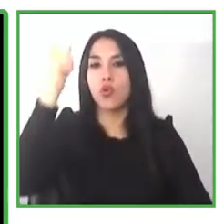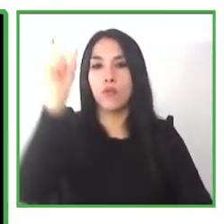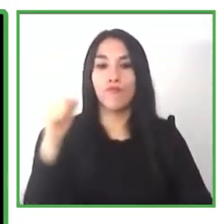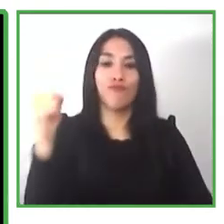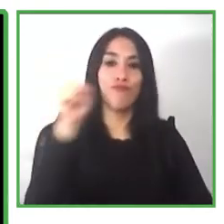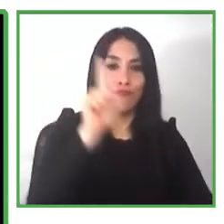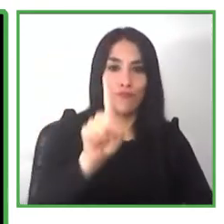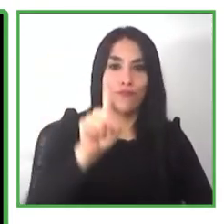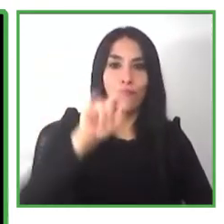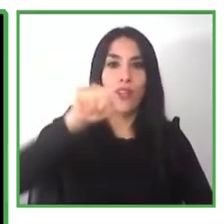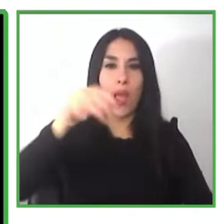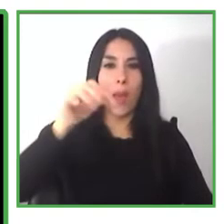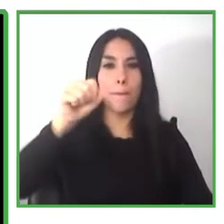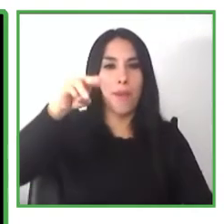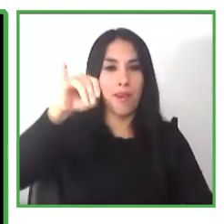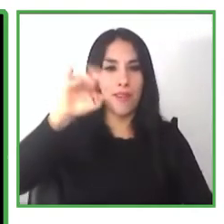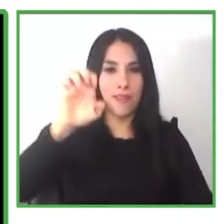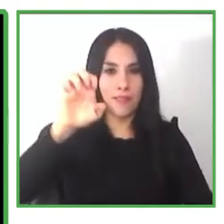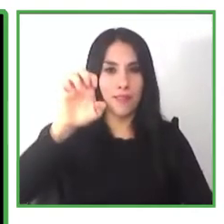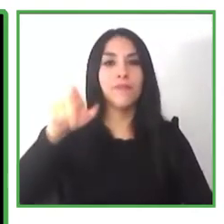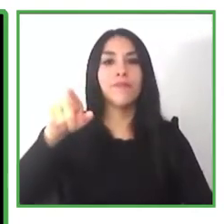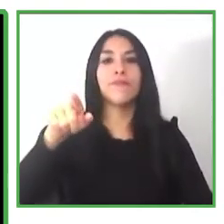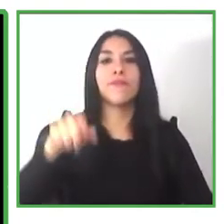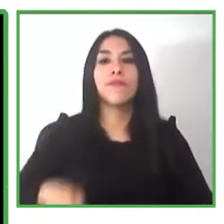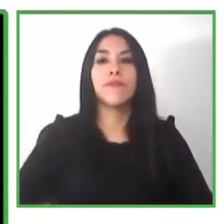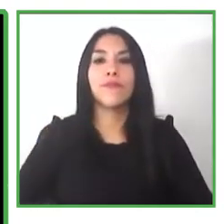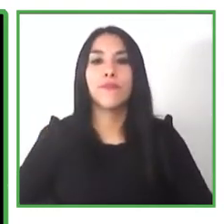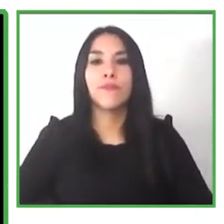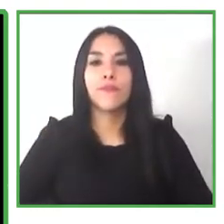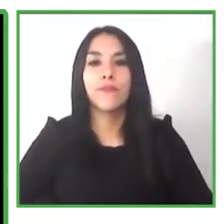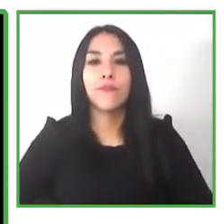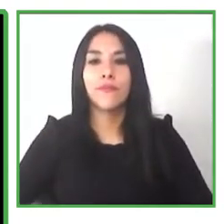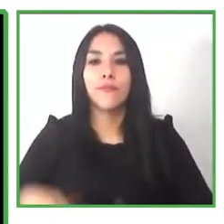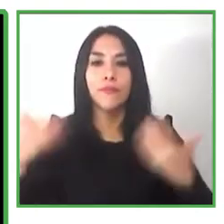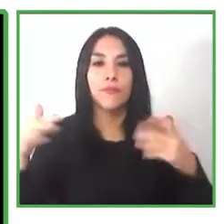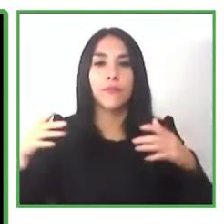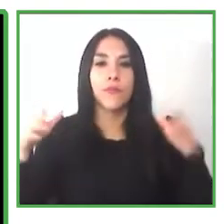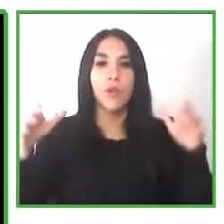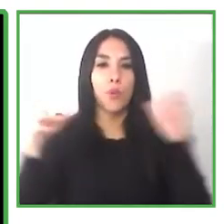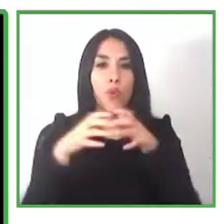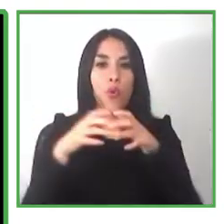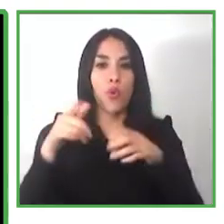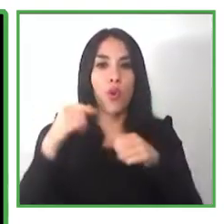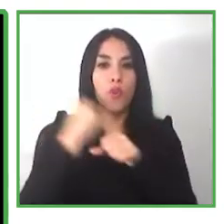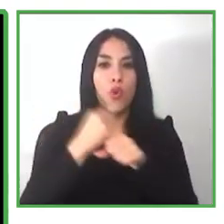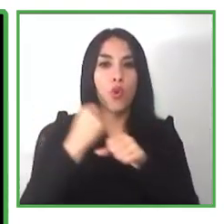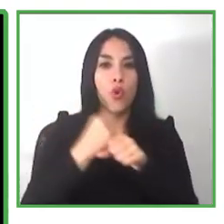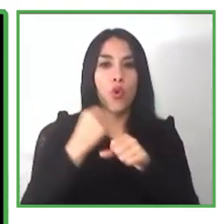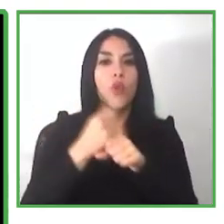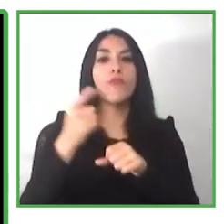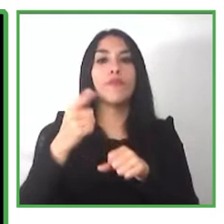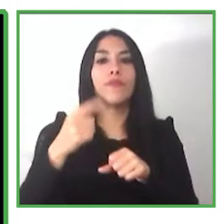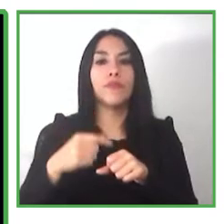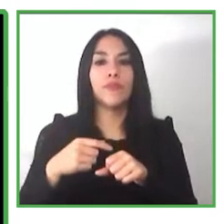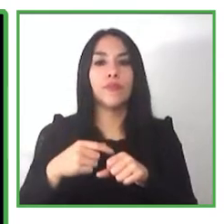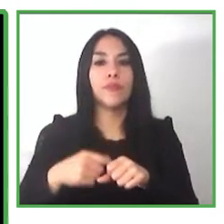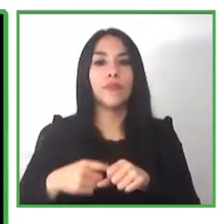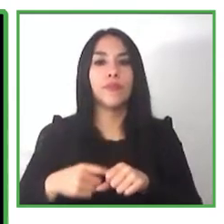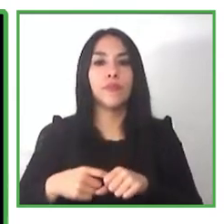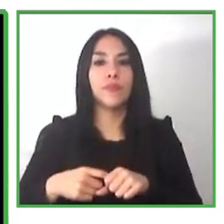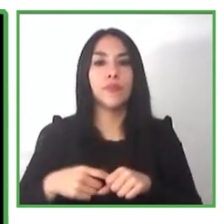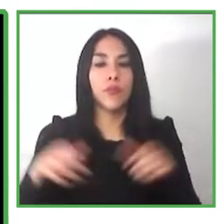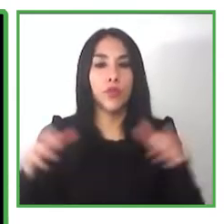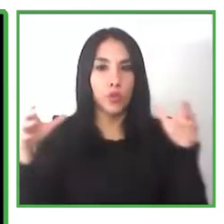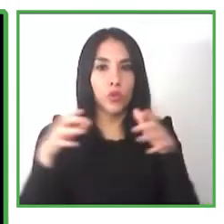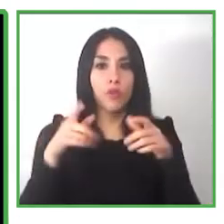board and the ability board is a board of management made up entirely of the people we support and they are the monitoring